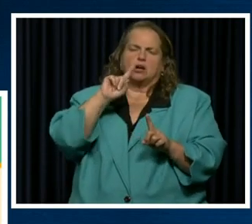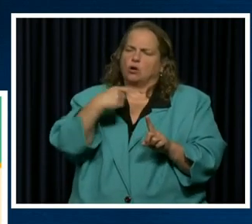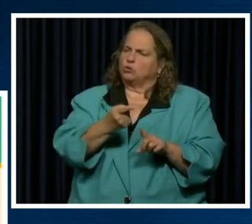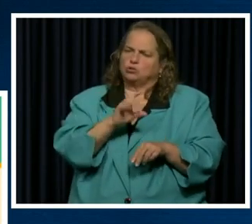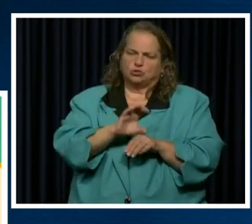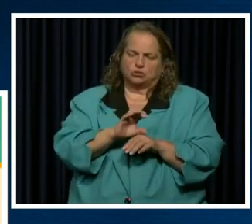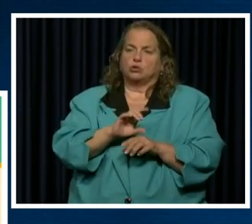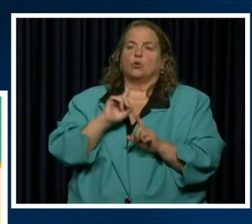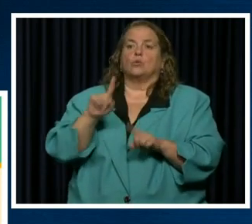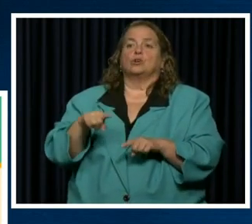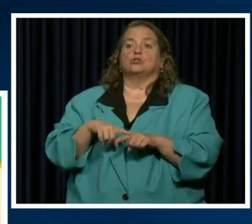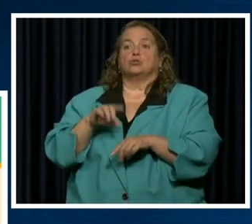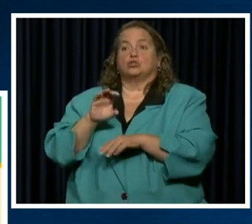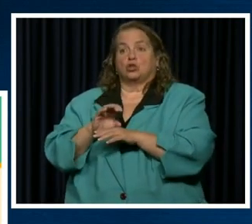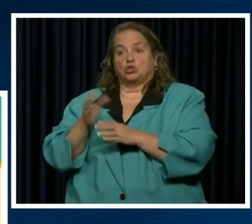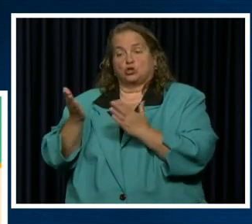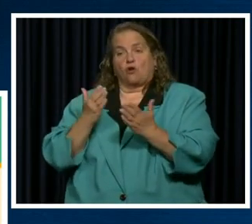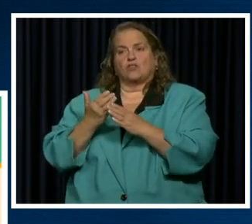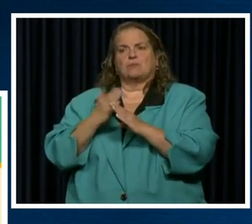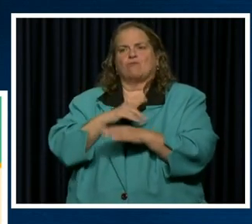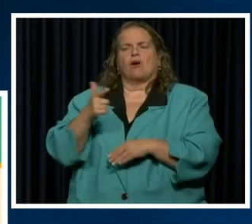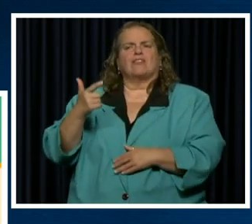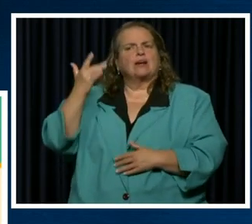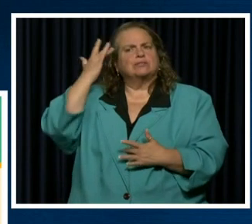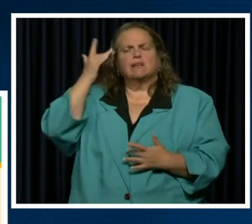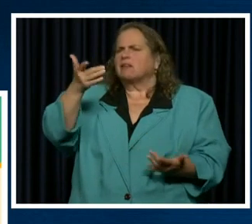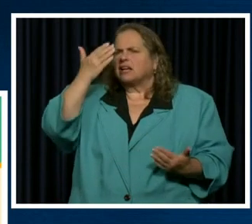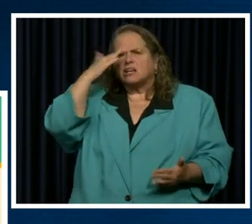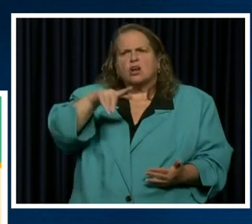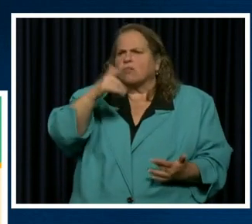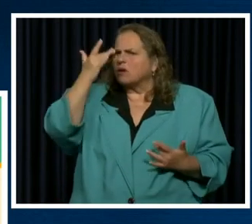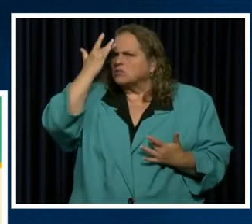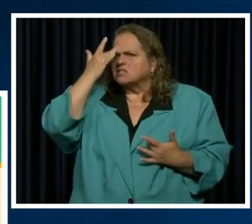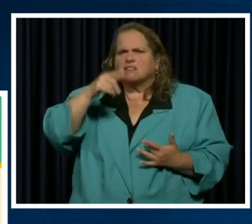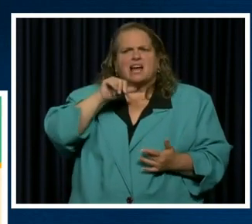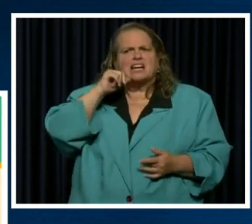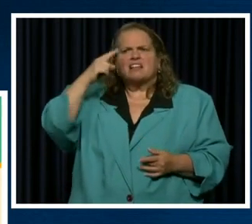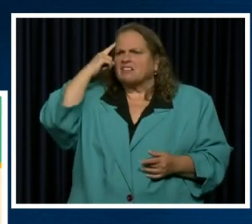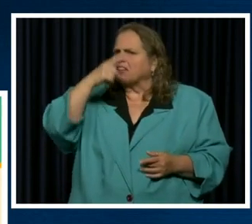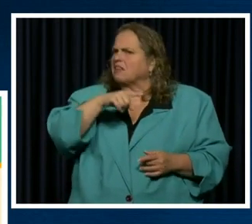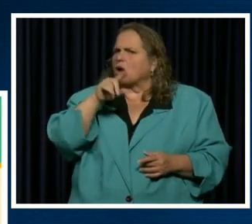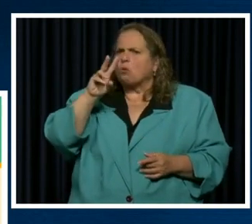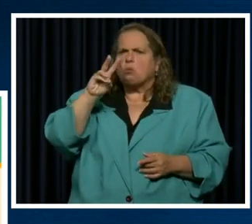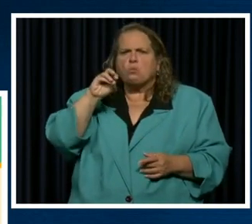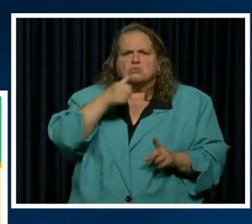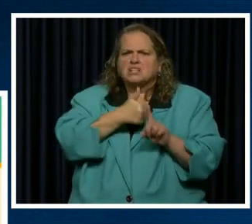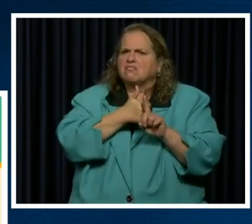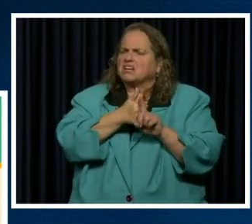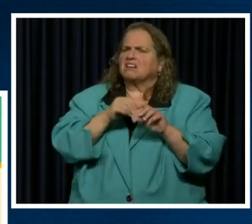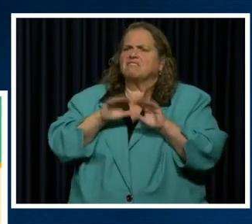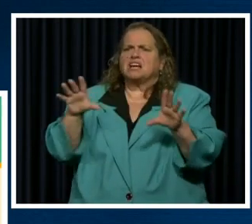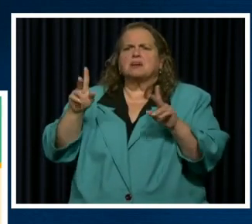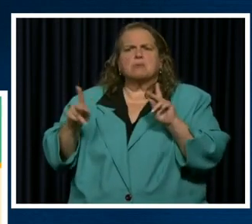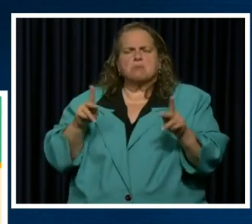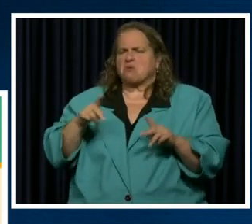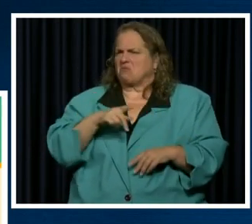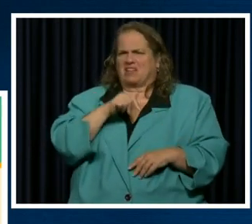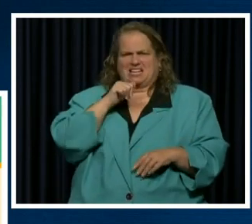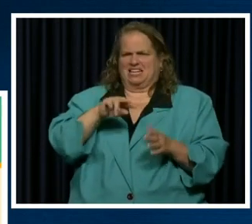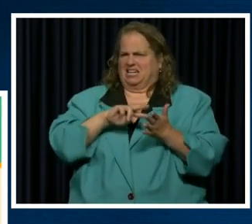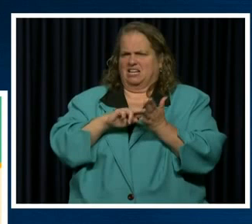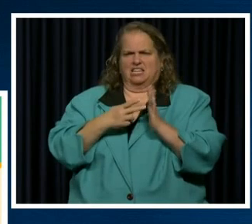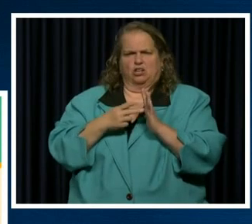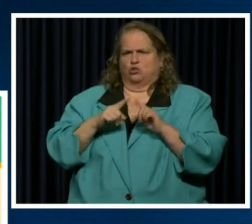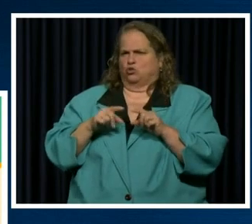So went to a church service before they had symptoms. They didn't know they were sick. They didn't think they were infecting people. They highly doubt they had any intention of